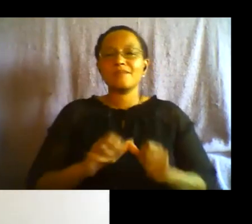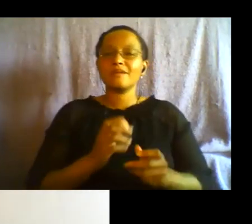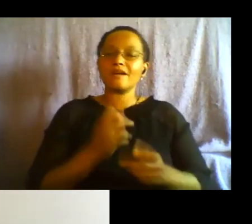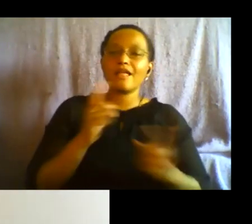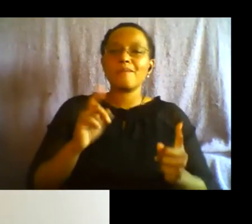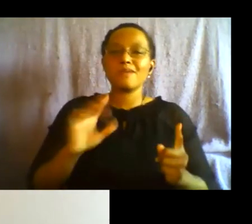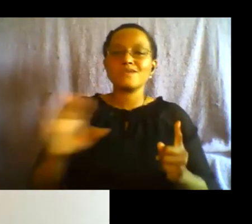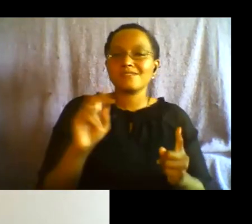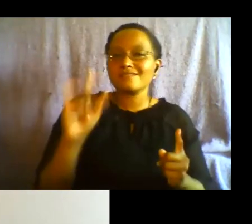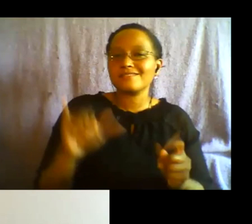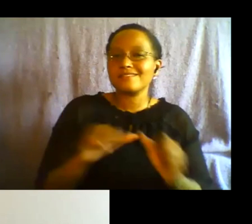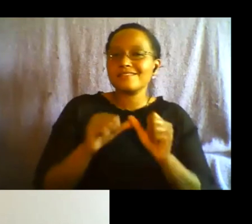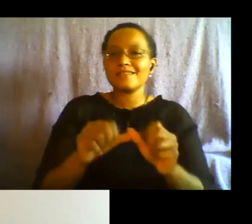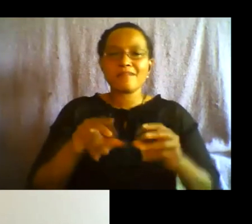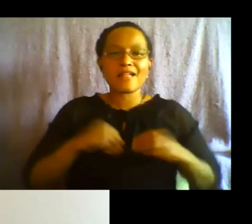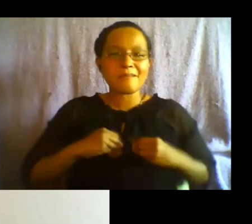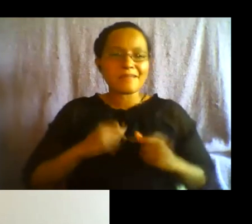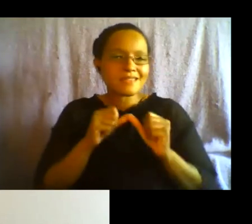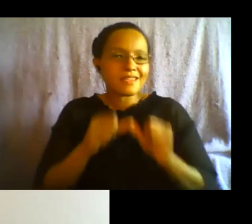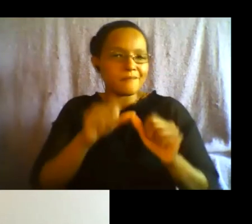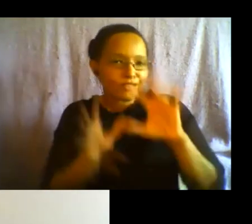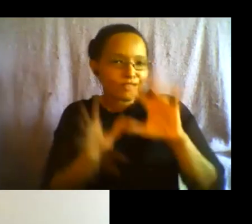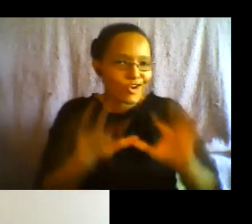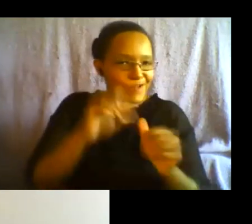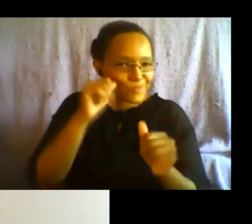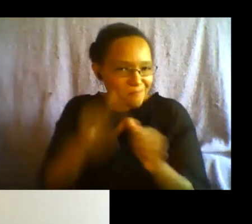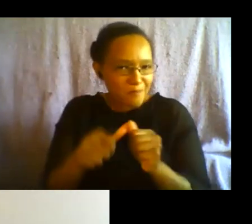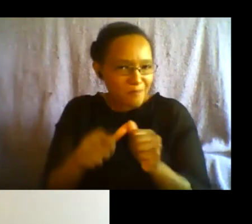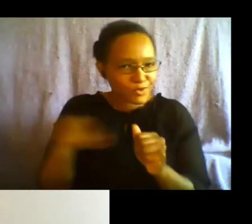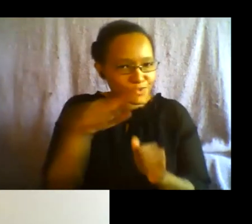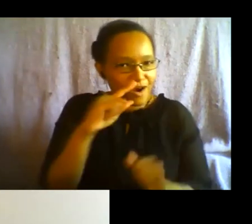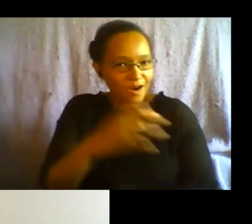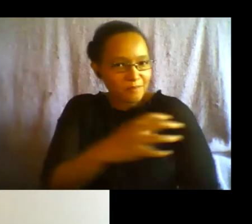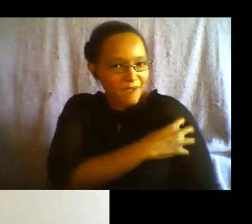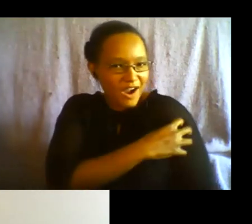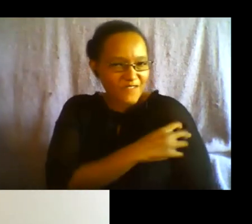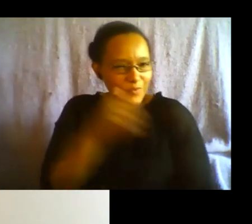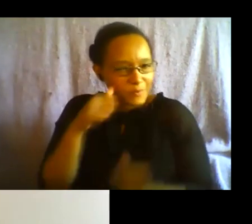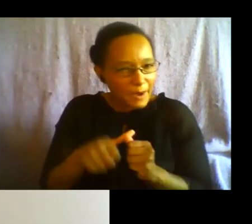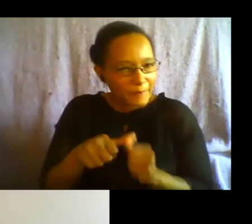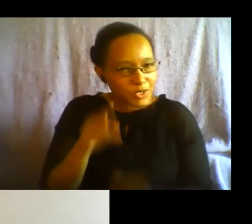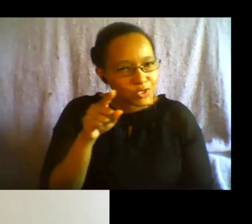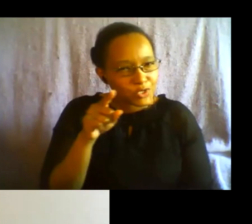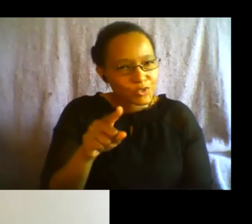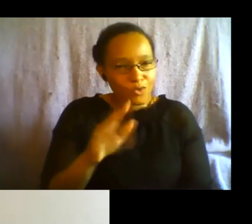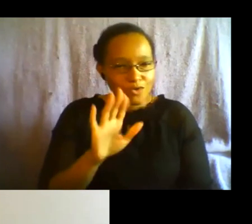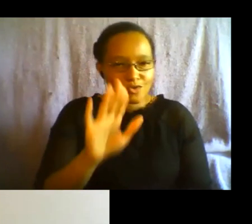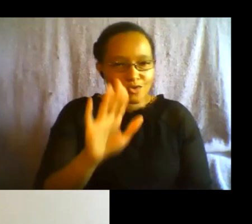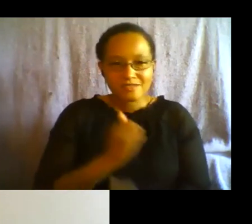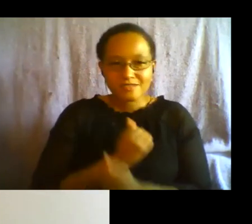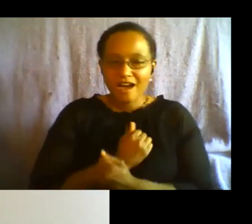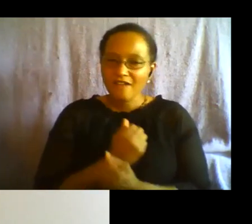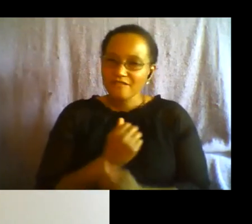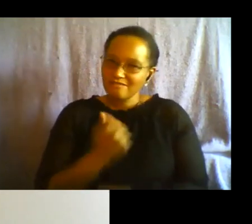keep flirting never forget how powerful you are never forget that self-love really does